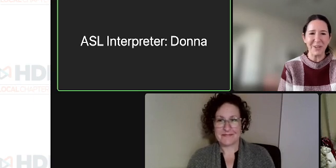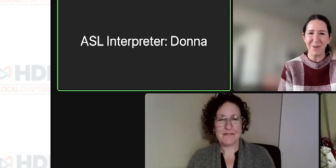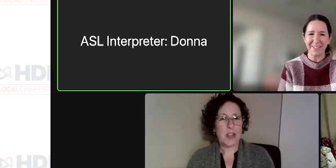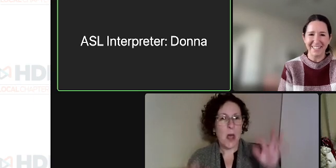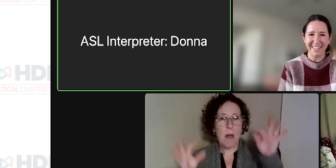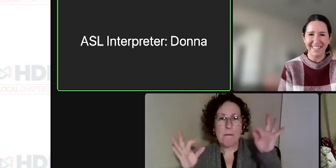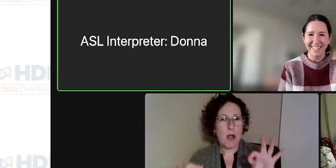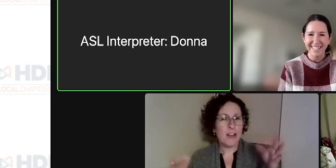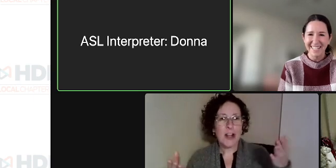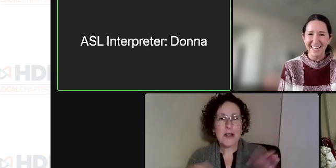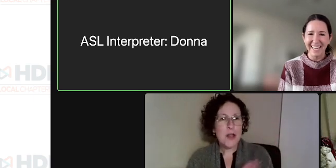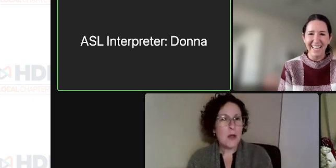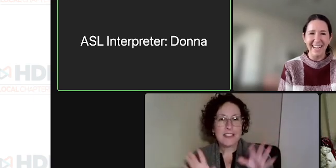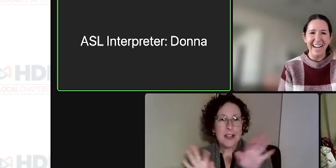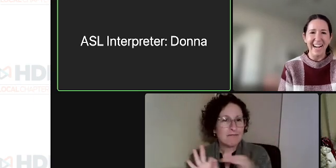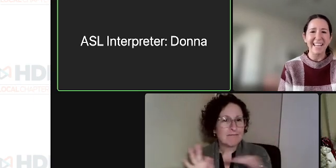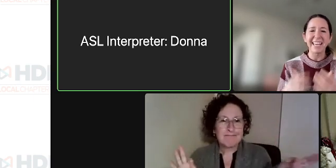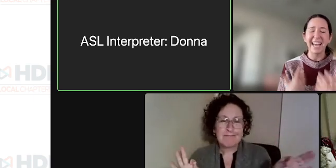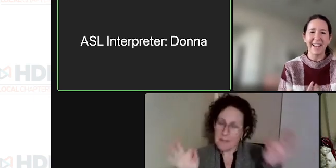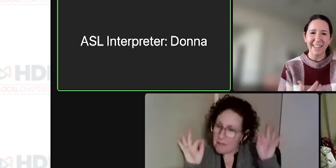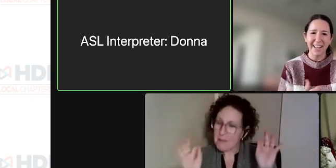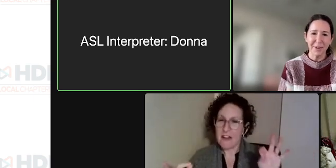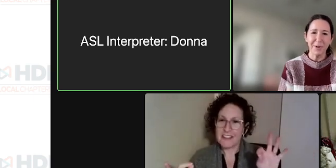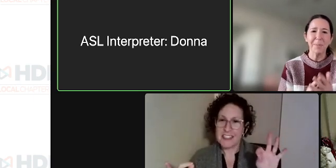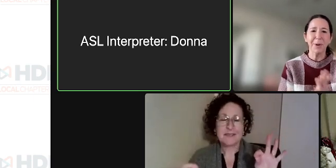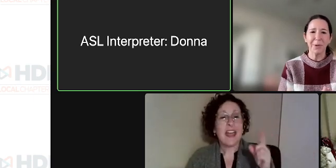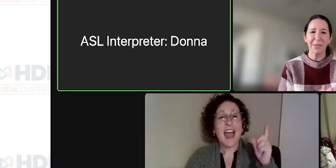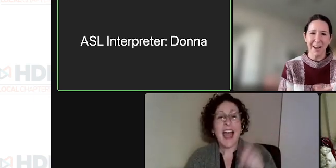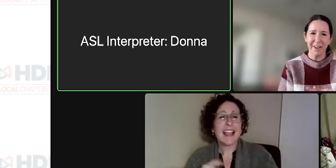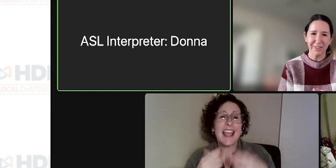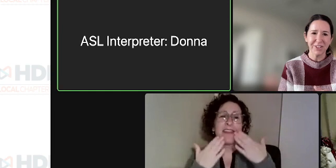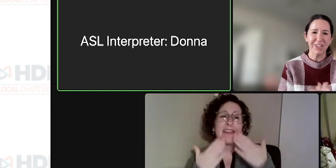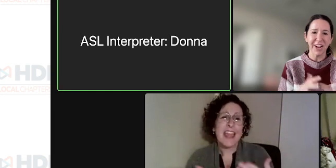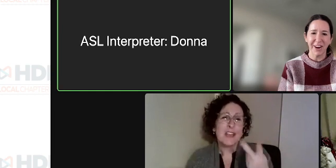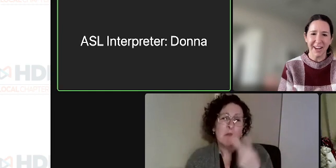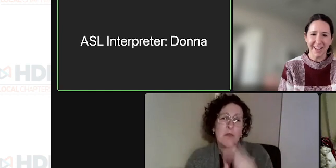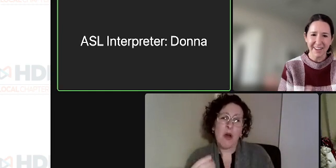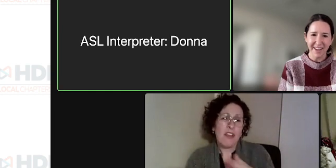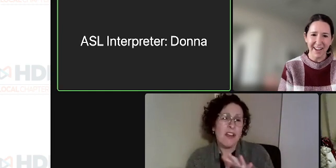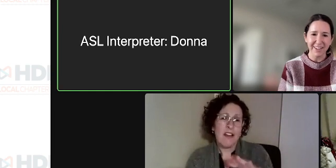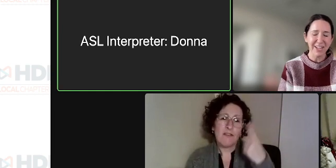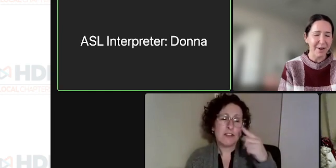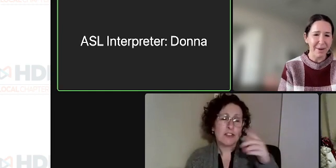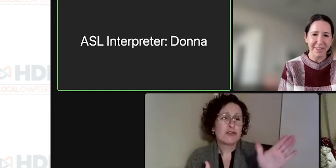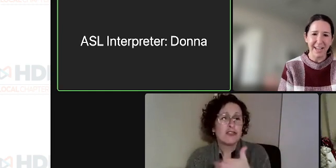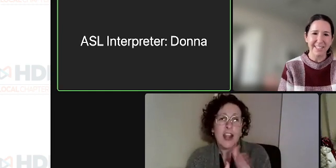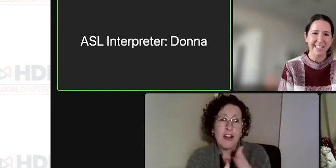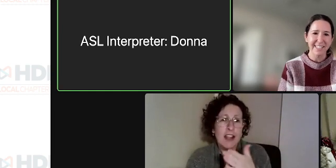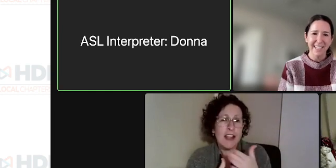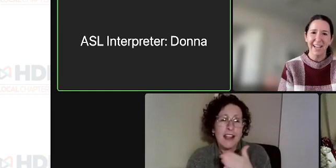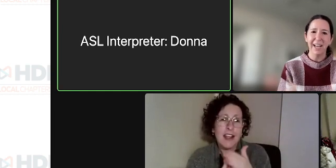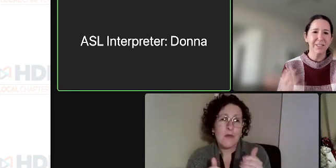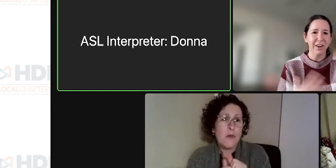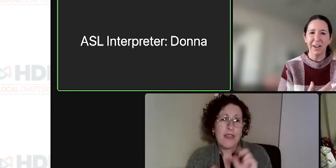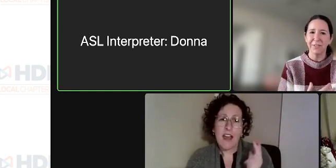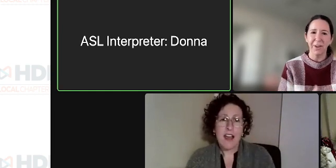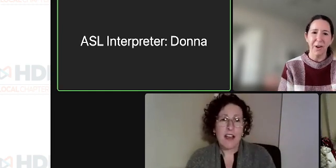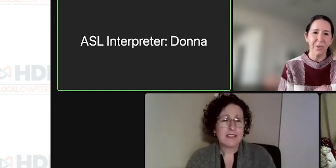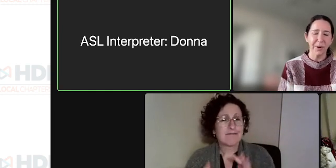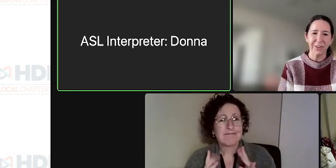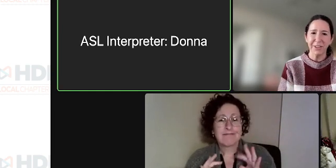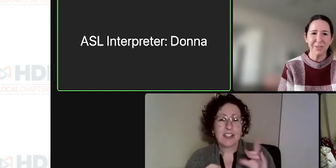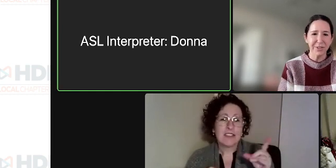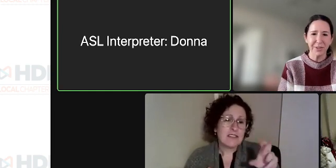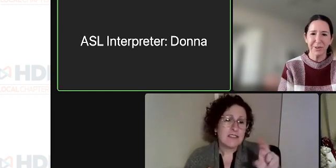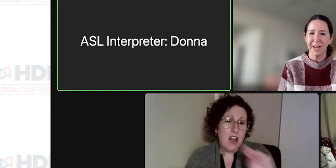closing words here uh i cannot thank you both enough for sharing uh sharing with us uh don for